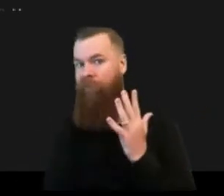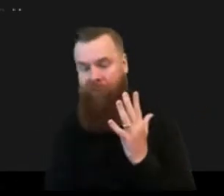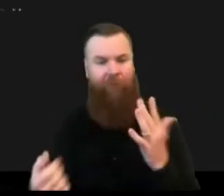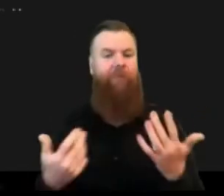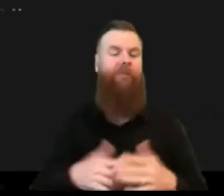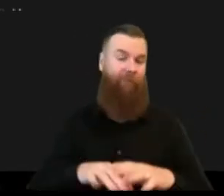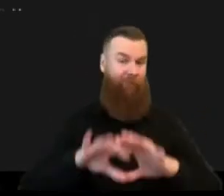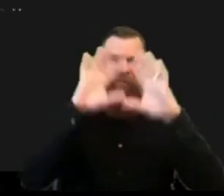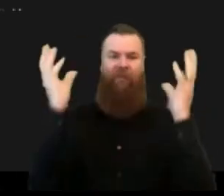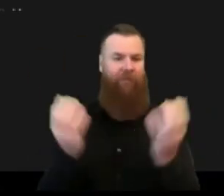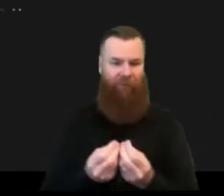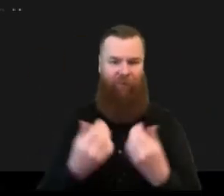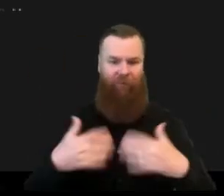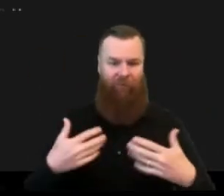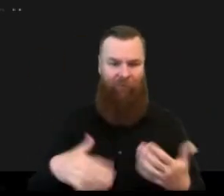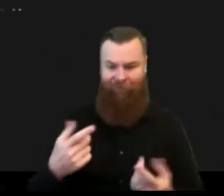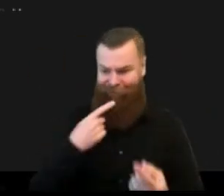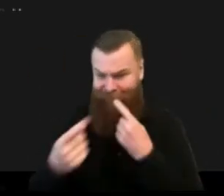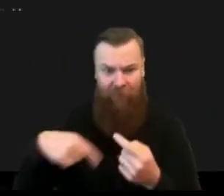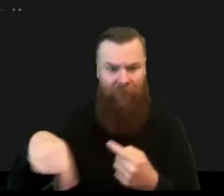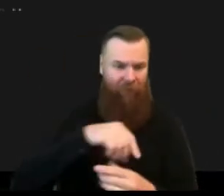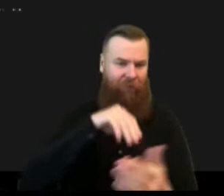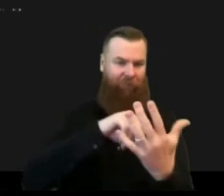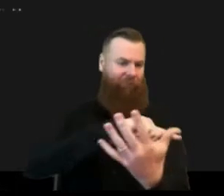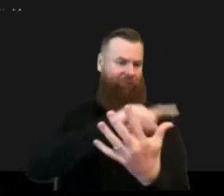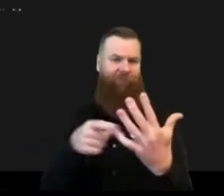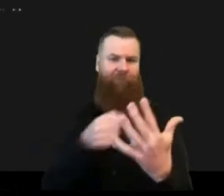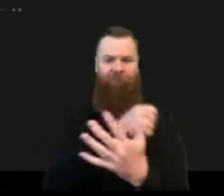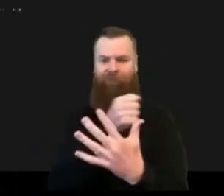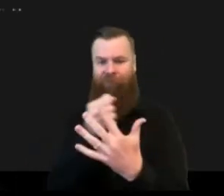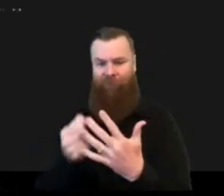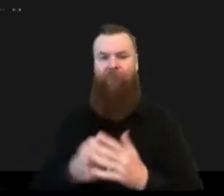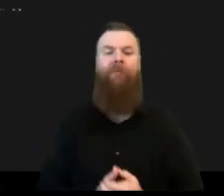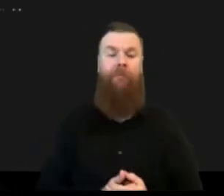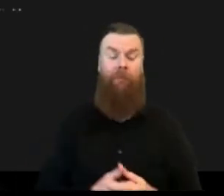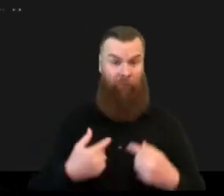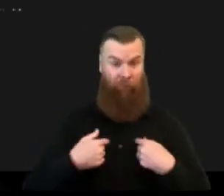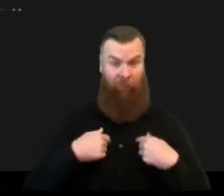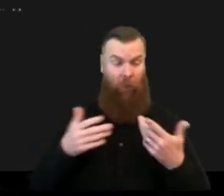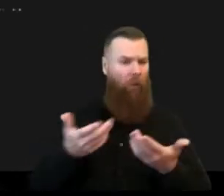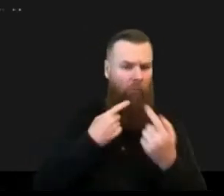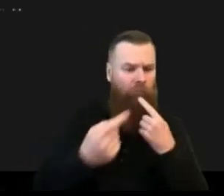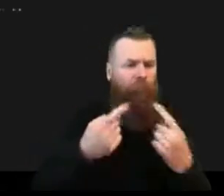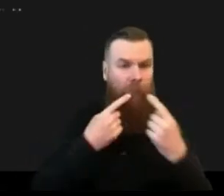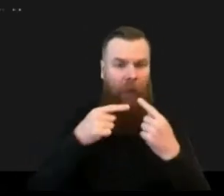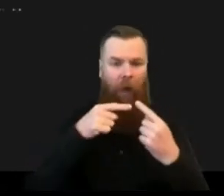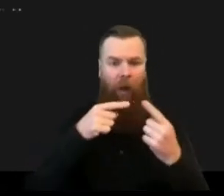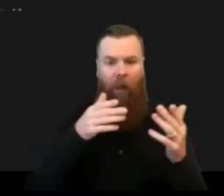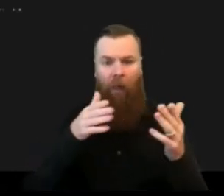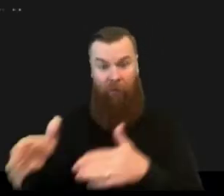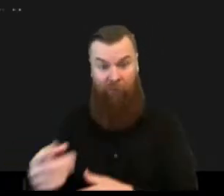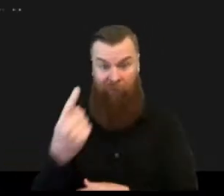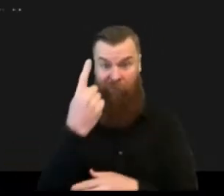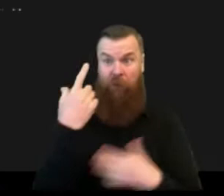is the um the multi-dimensional uh uh impacts that we are uh talking about